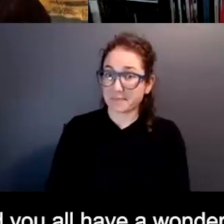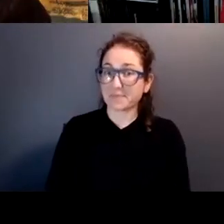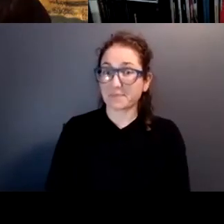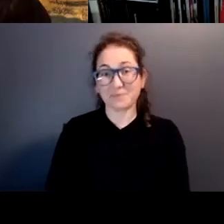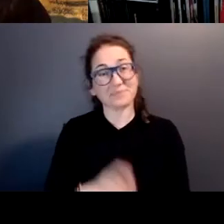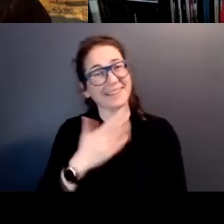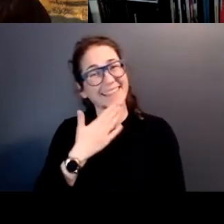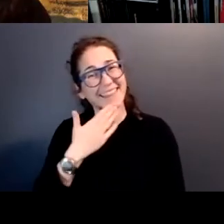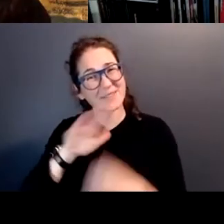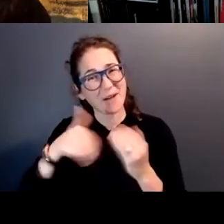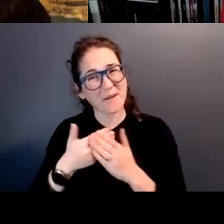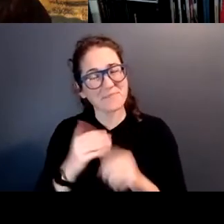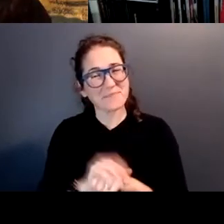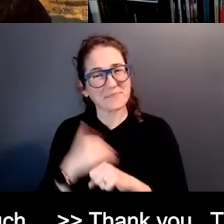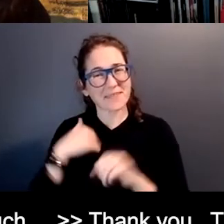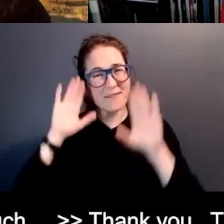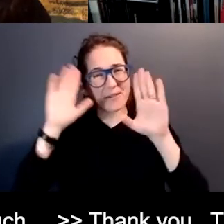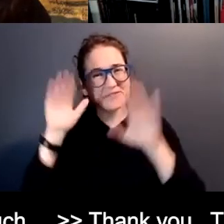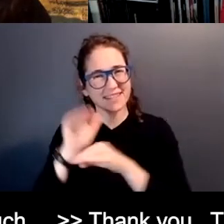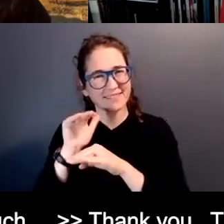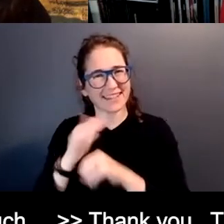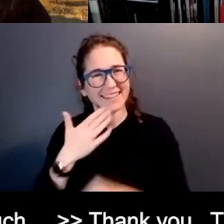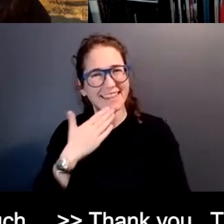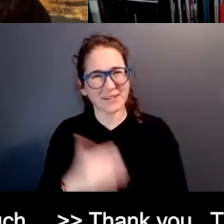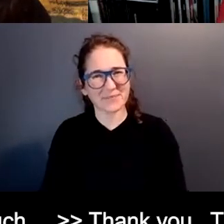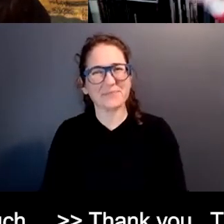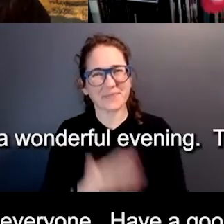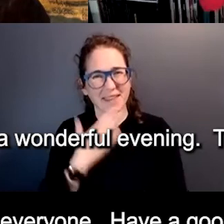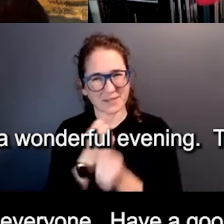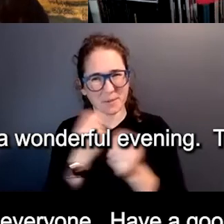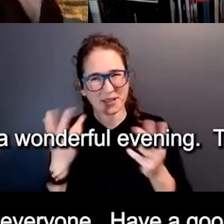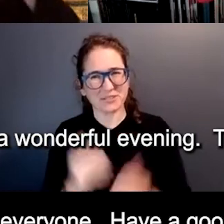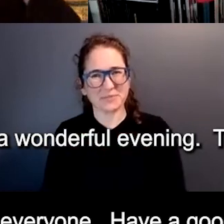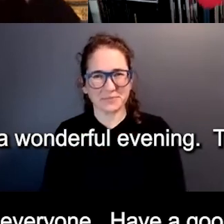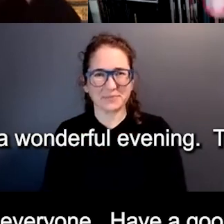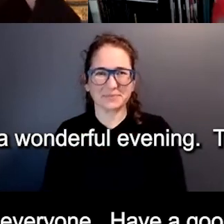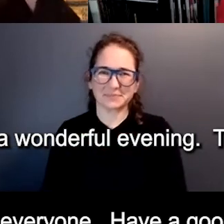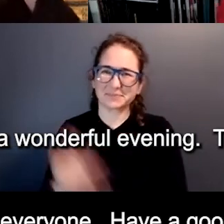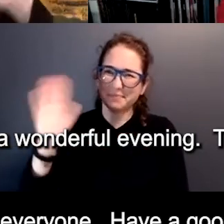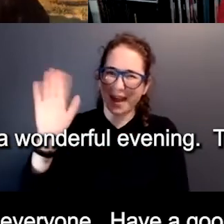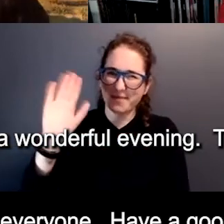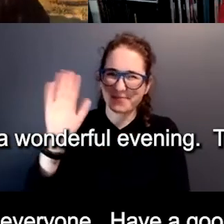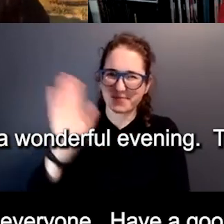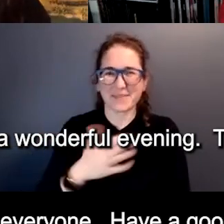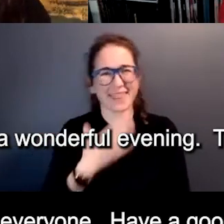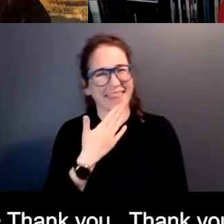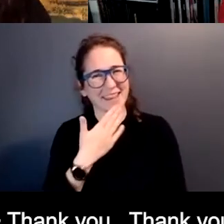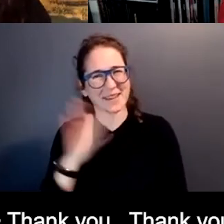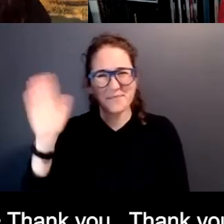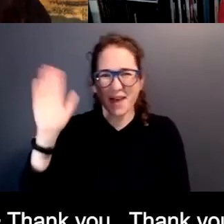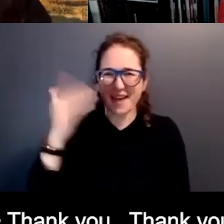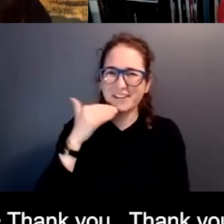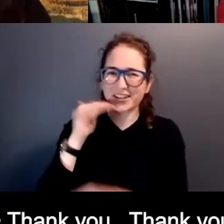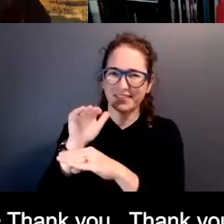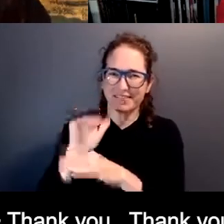thank you all. And you all have a wonderful evening. Thank you so much. Thank you. Thank you everyone. Have a good